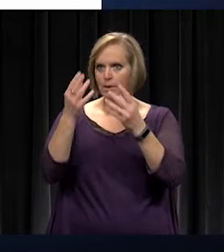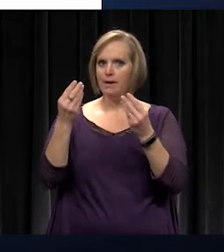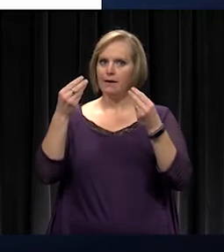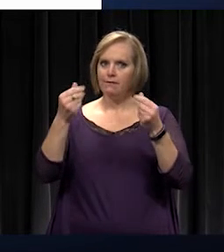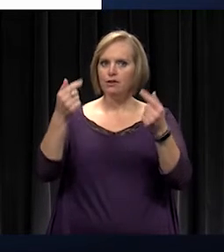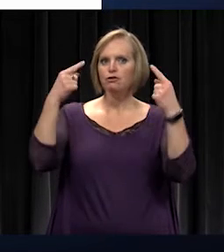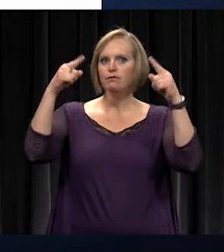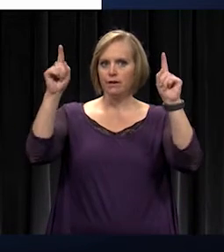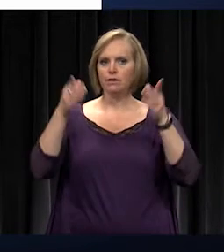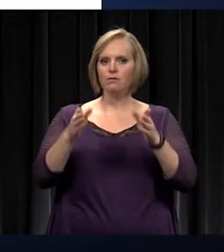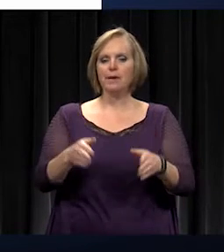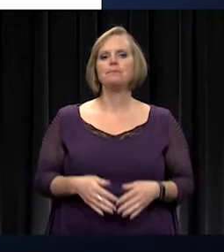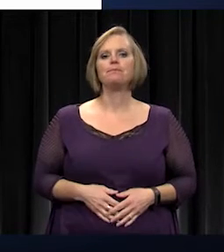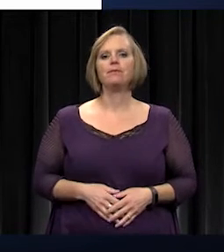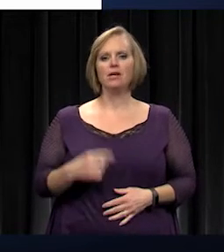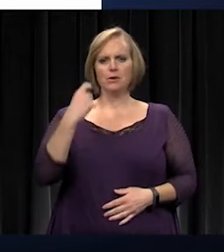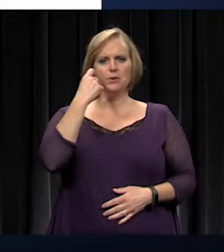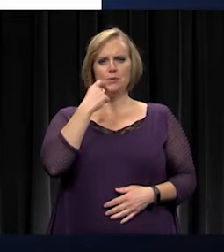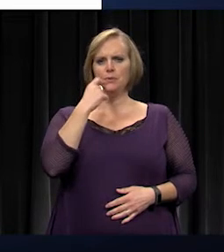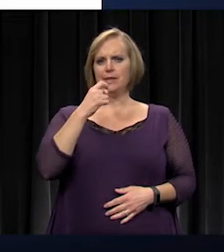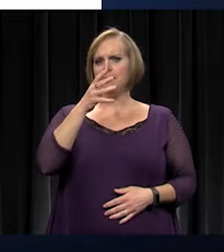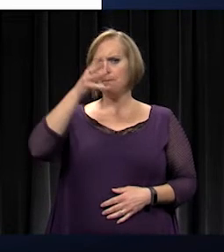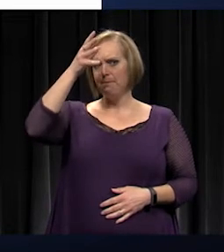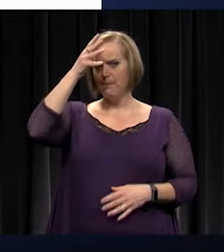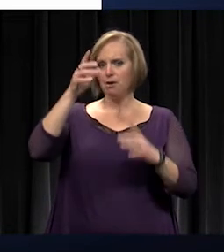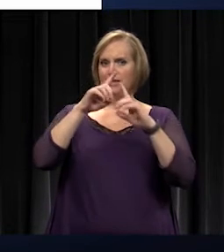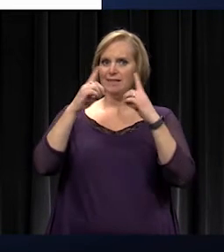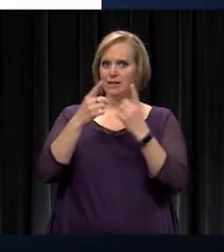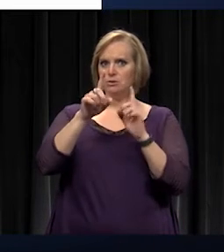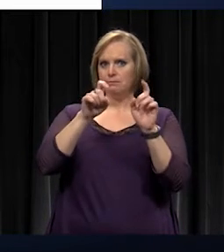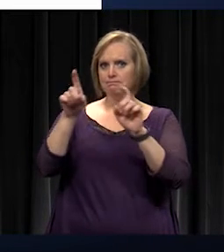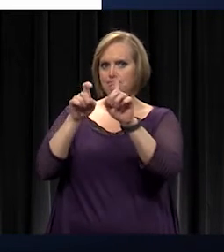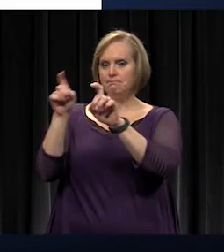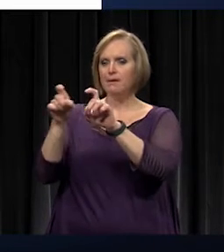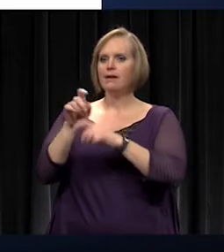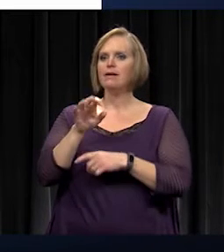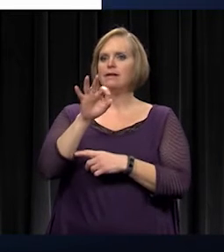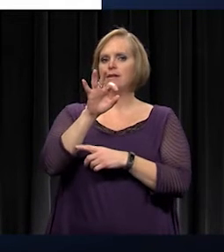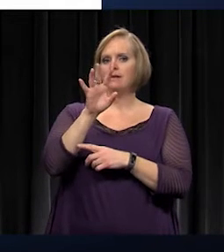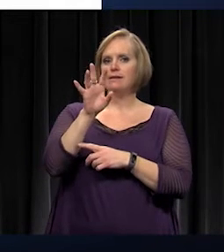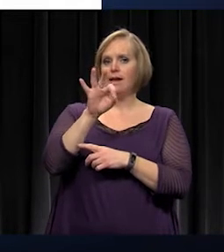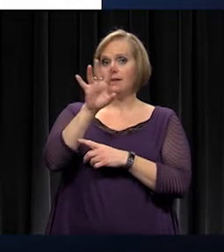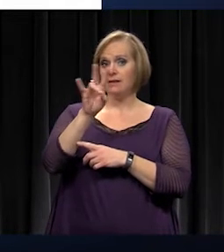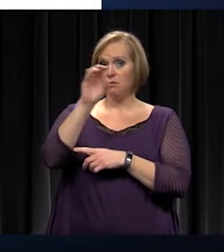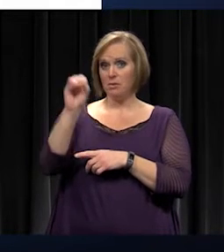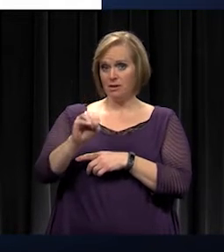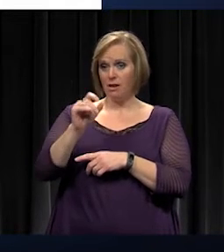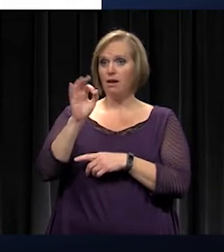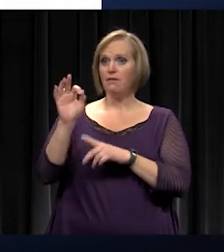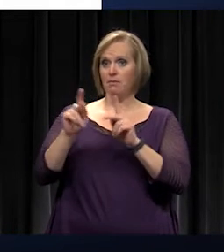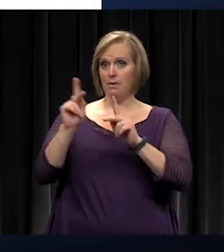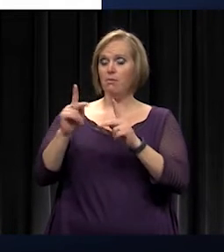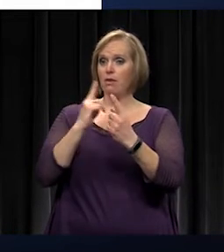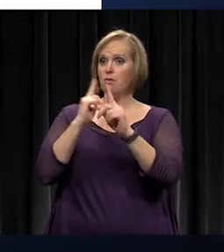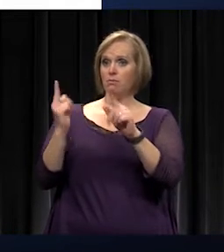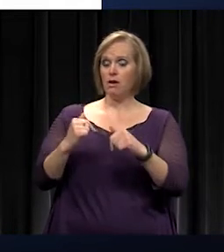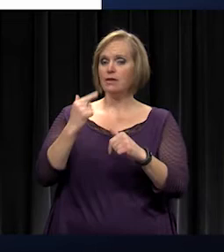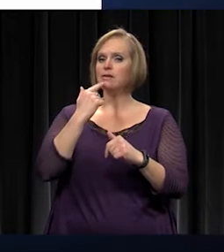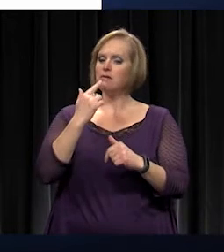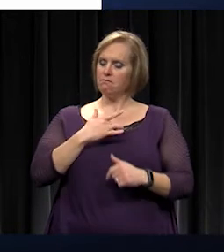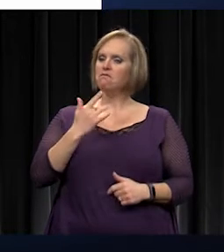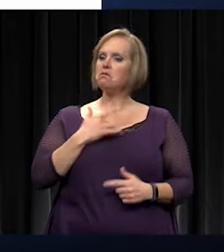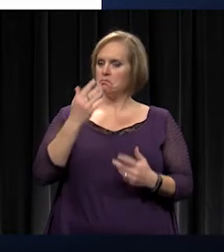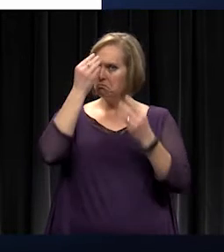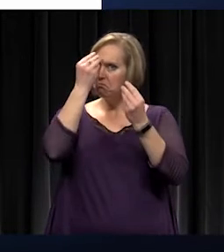On a recent parent district survey, 97% of respondents said that they felt informed about the Olathe Public Schools.